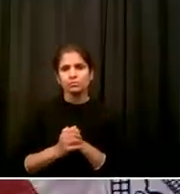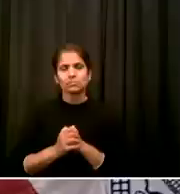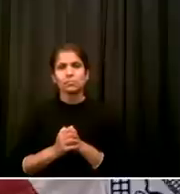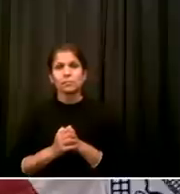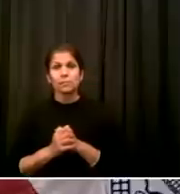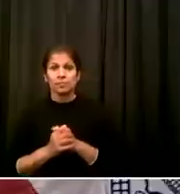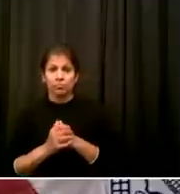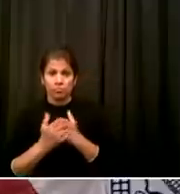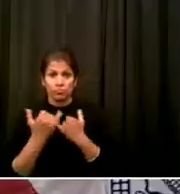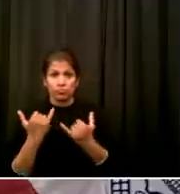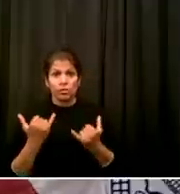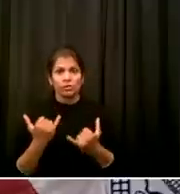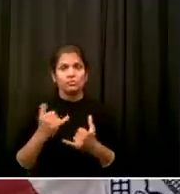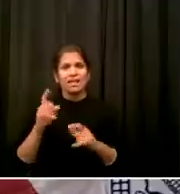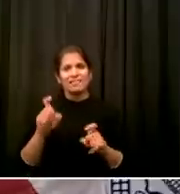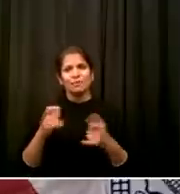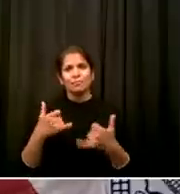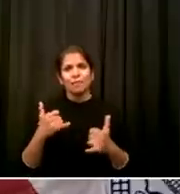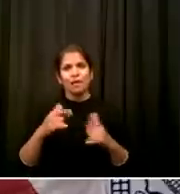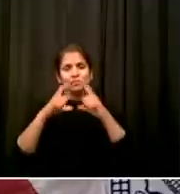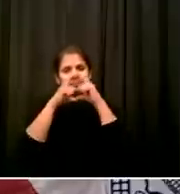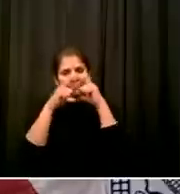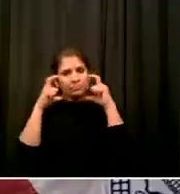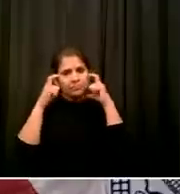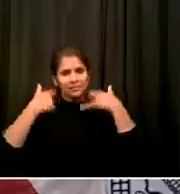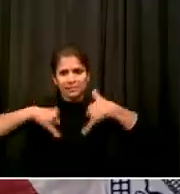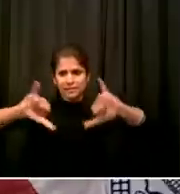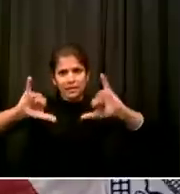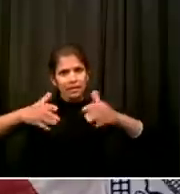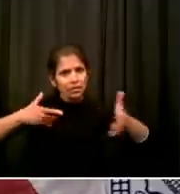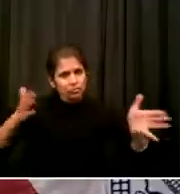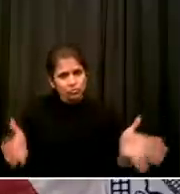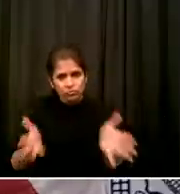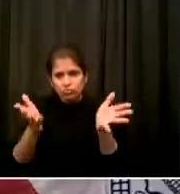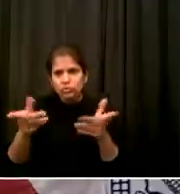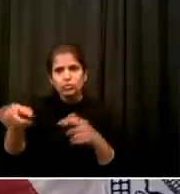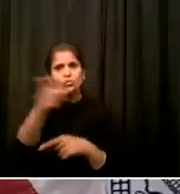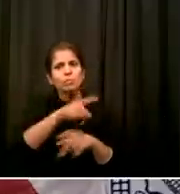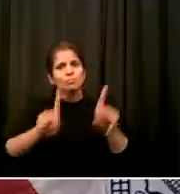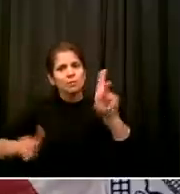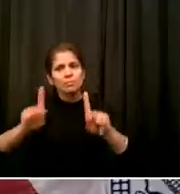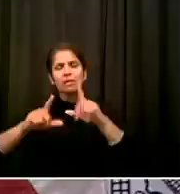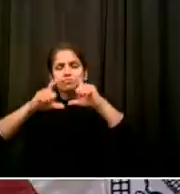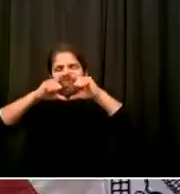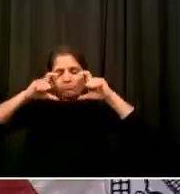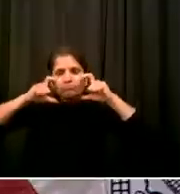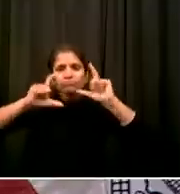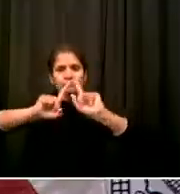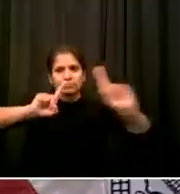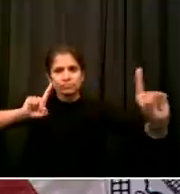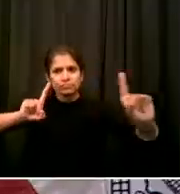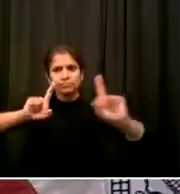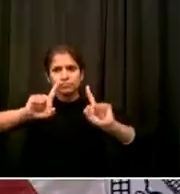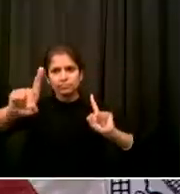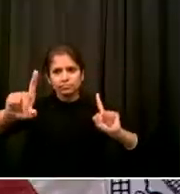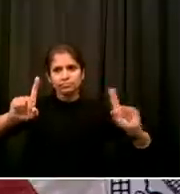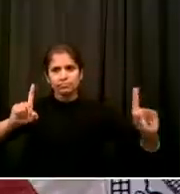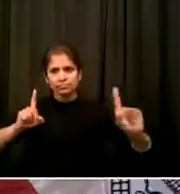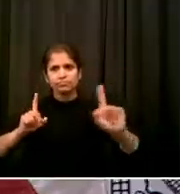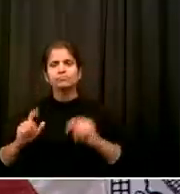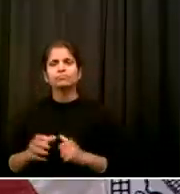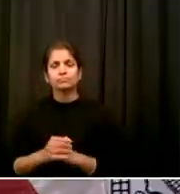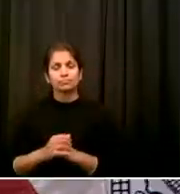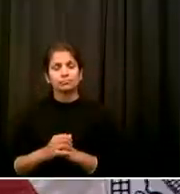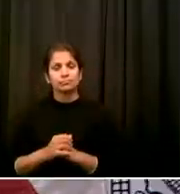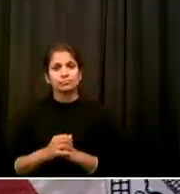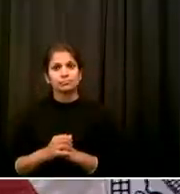all It means I take a very realistic position, Henry That it is idealistic to